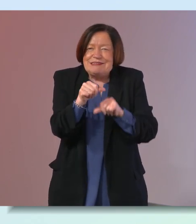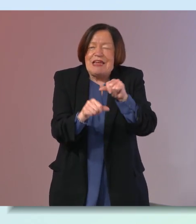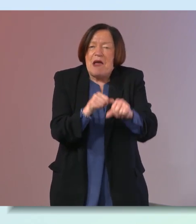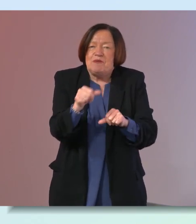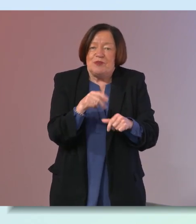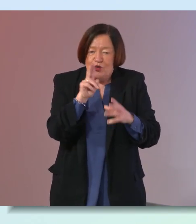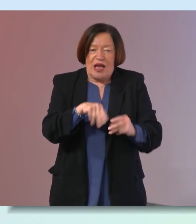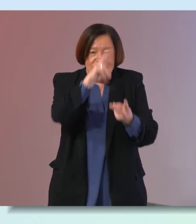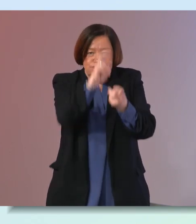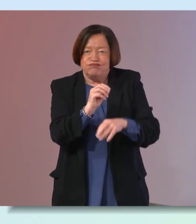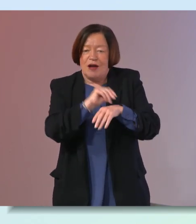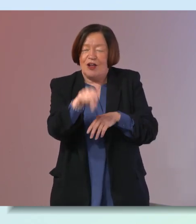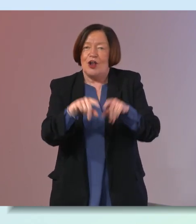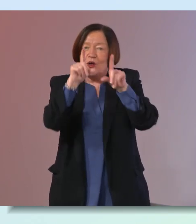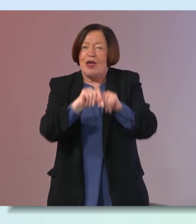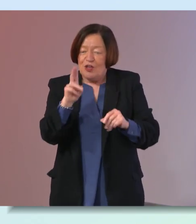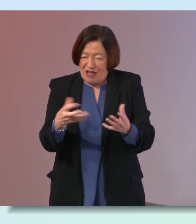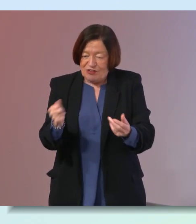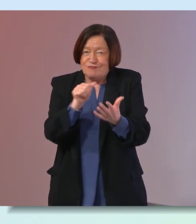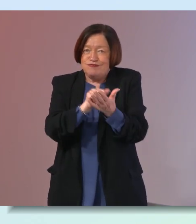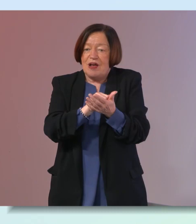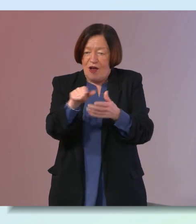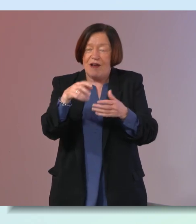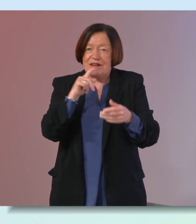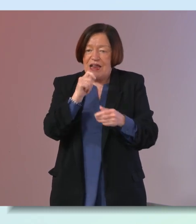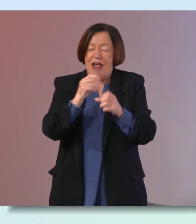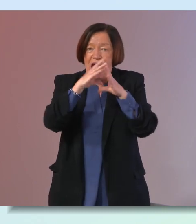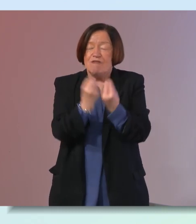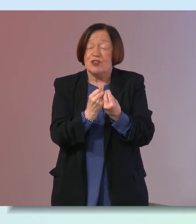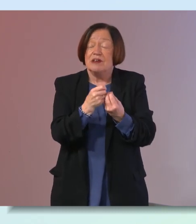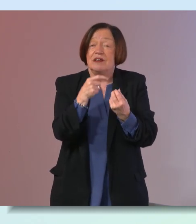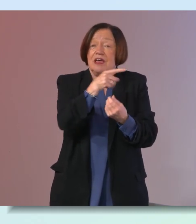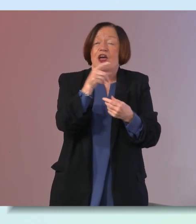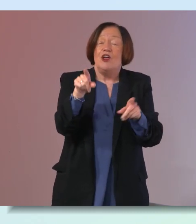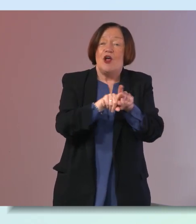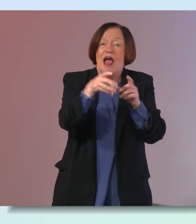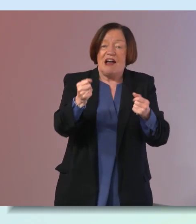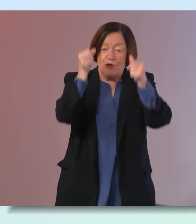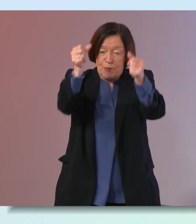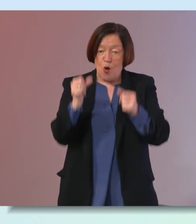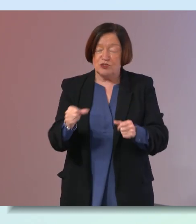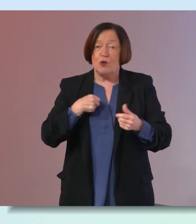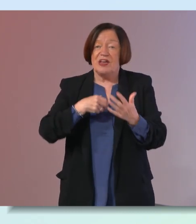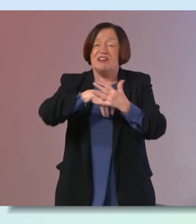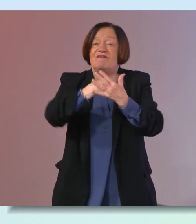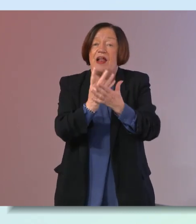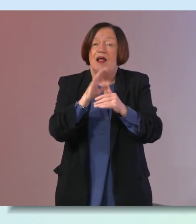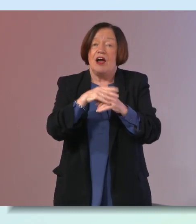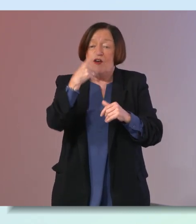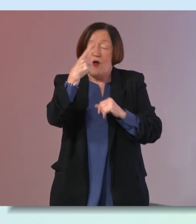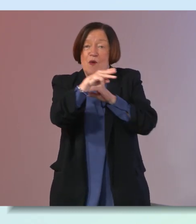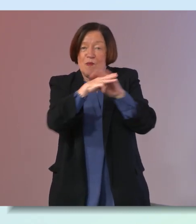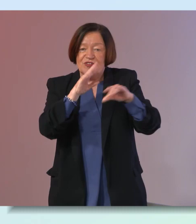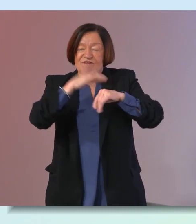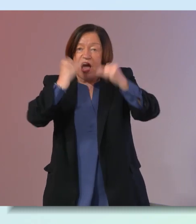can download it you can have it as your document and read it all and all the steps are there you can do that and there's also a lovely poster we've developed of you know a month's worth of